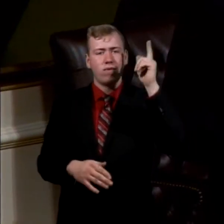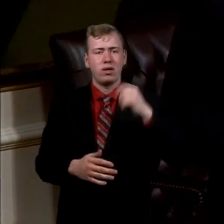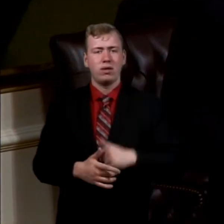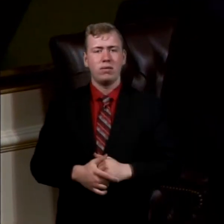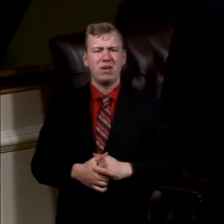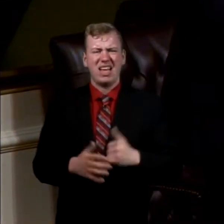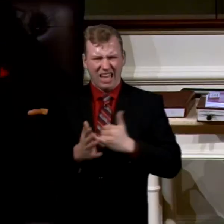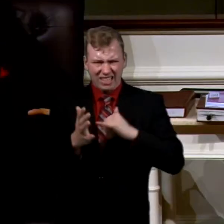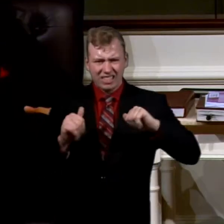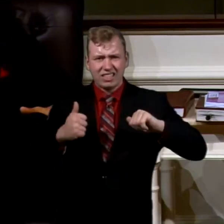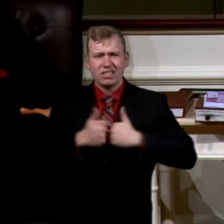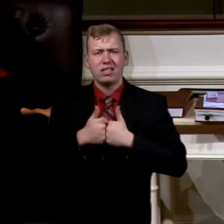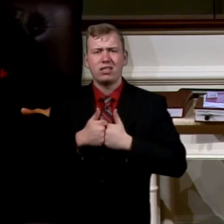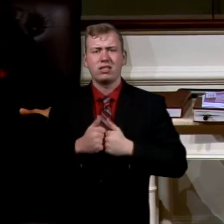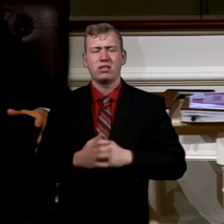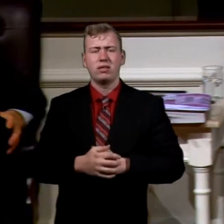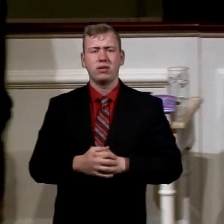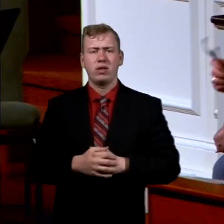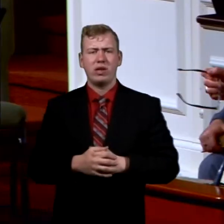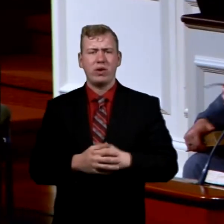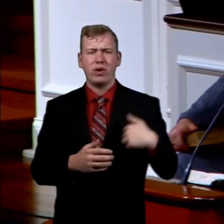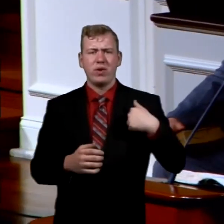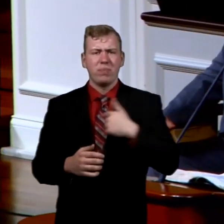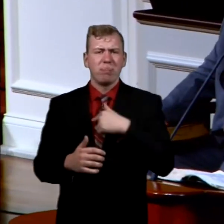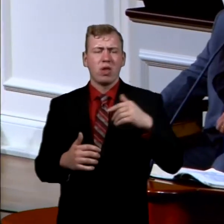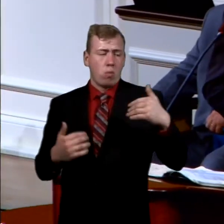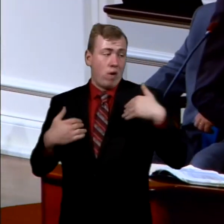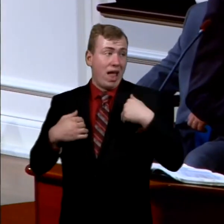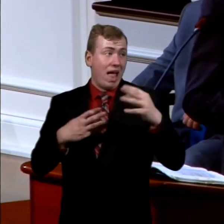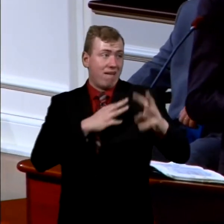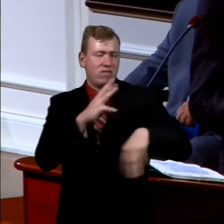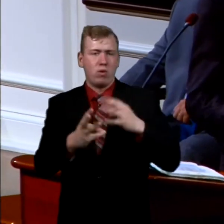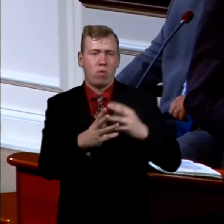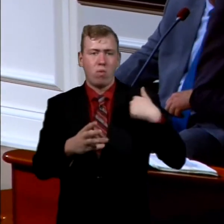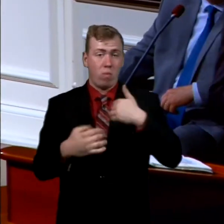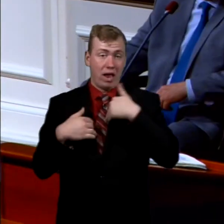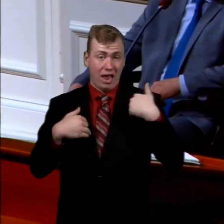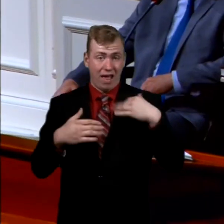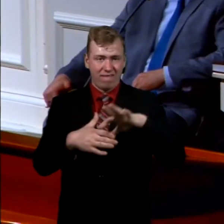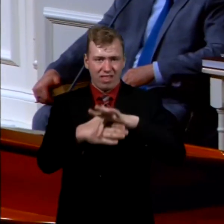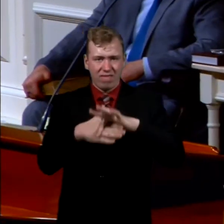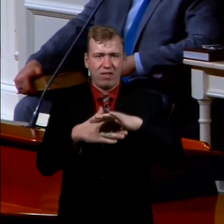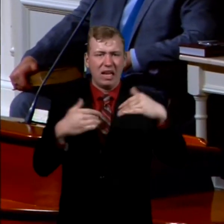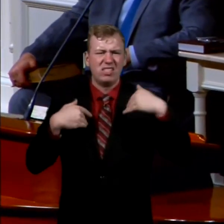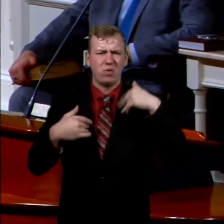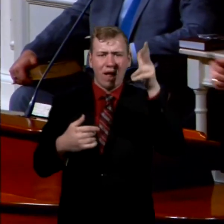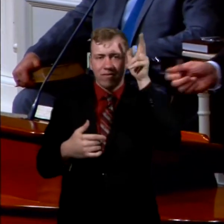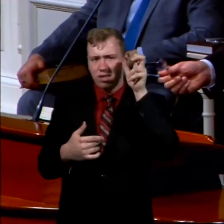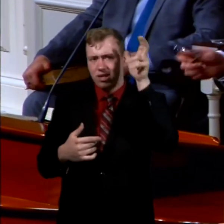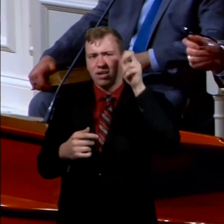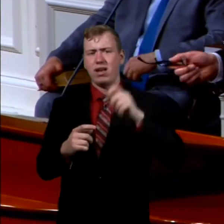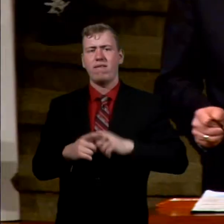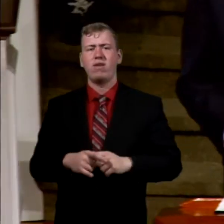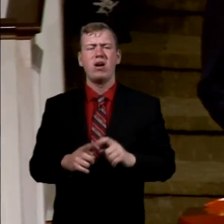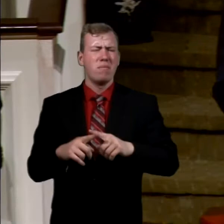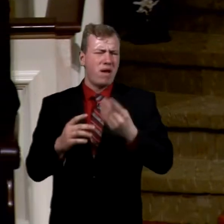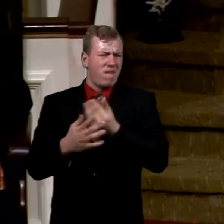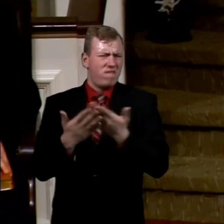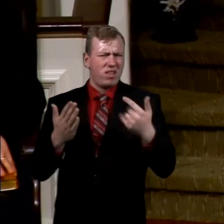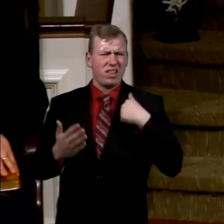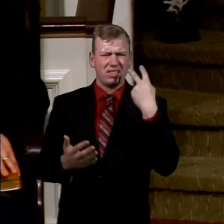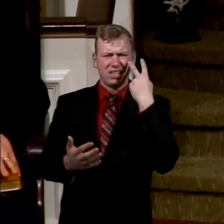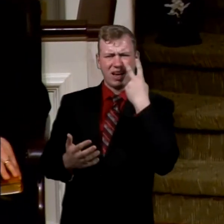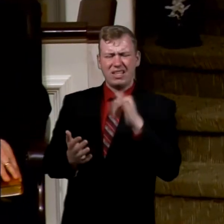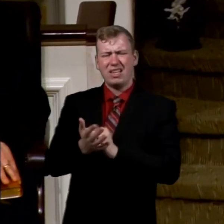It's challenging. We do have the world. We do have the flesh. We do have the devil. But several things I see that